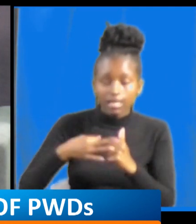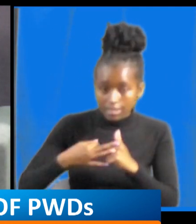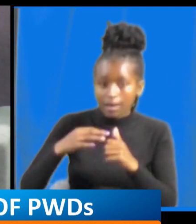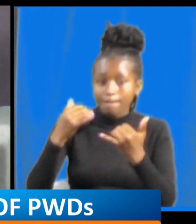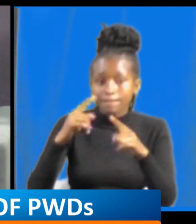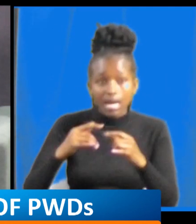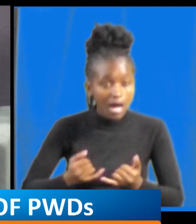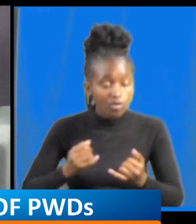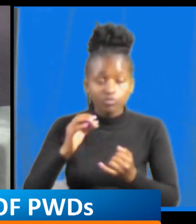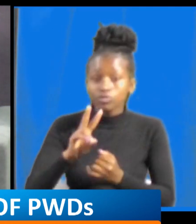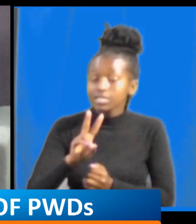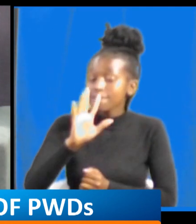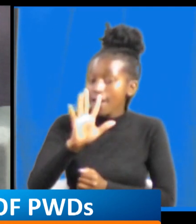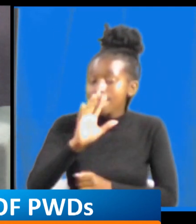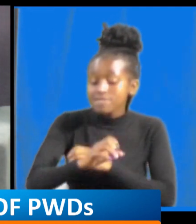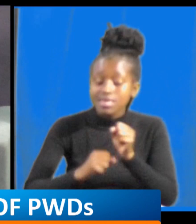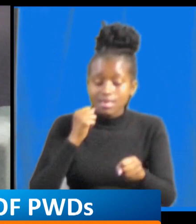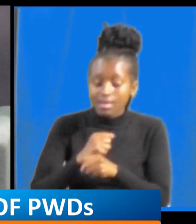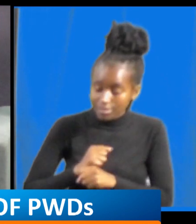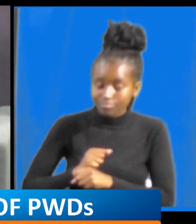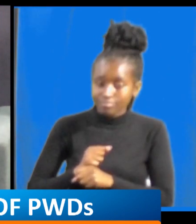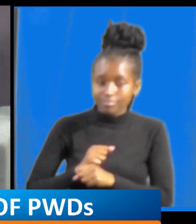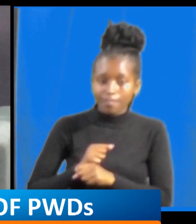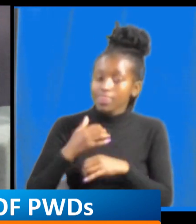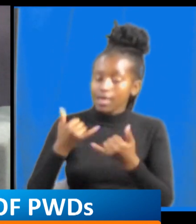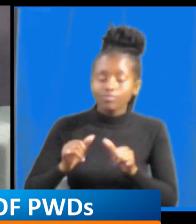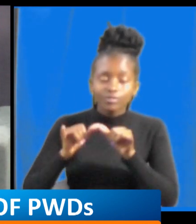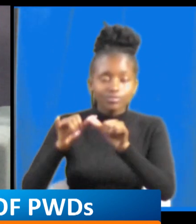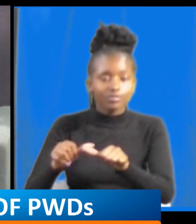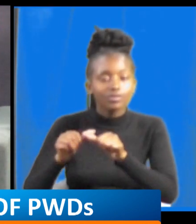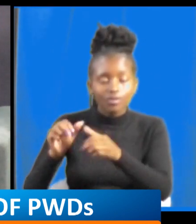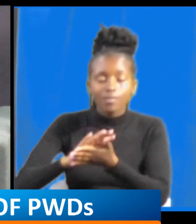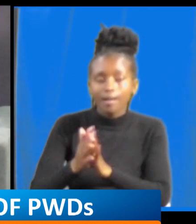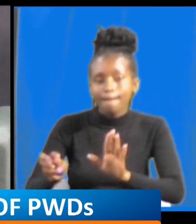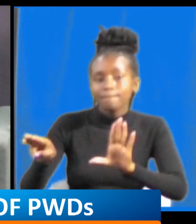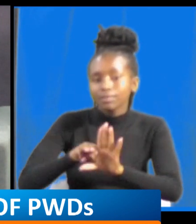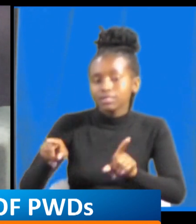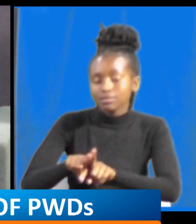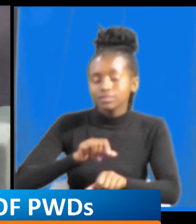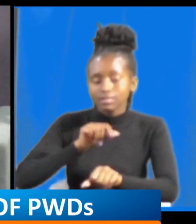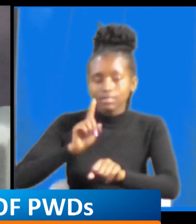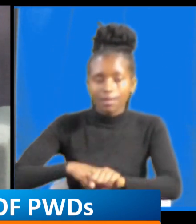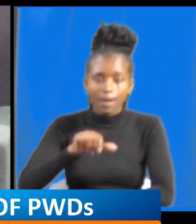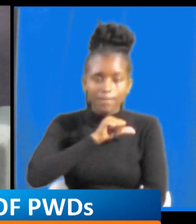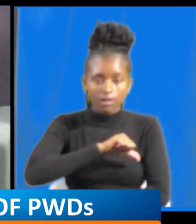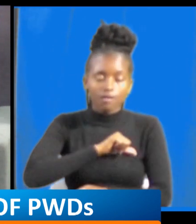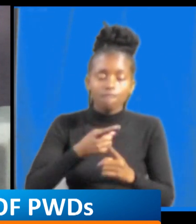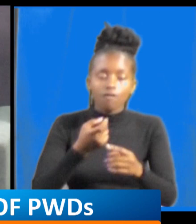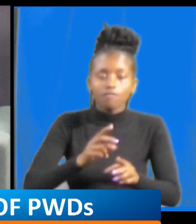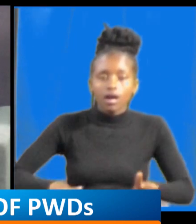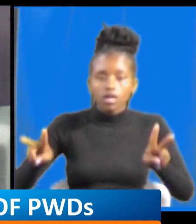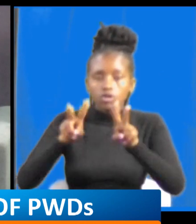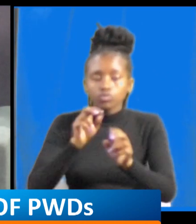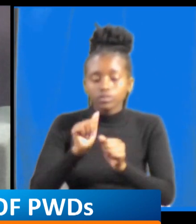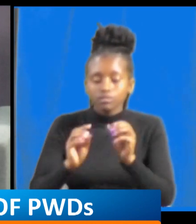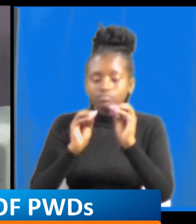years down the line i'm still a member and i am still benefiting from the values that APDK has instilled in